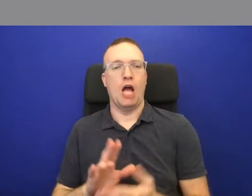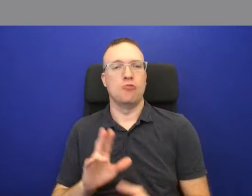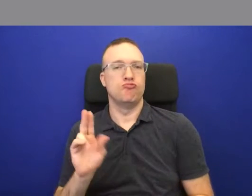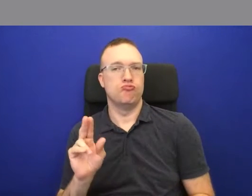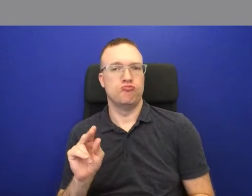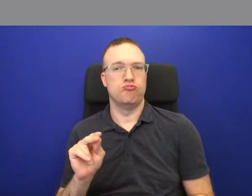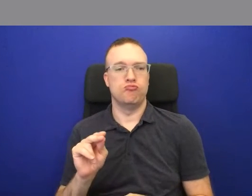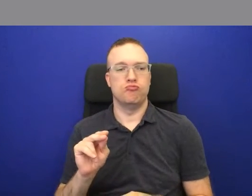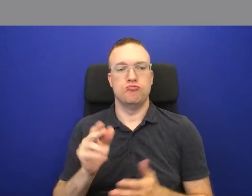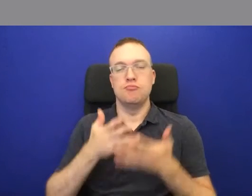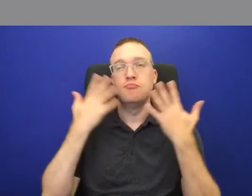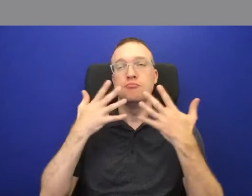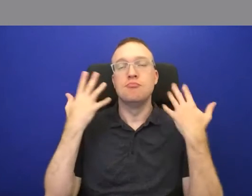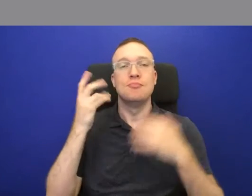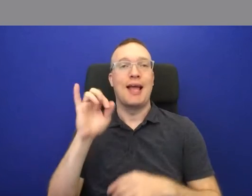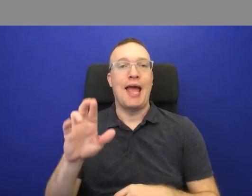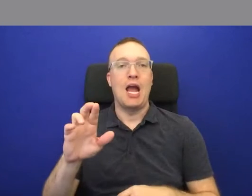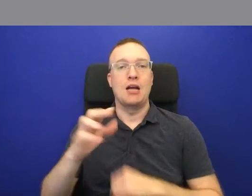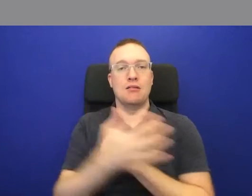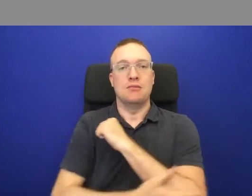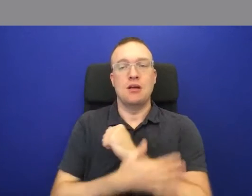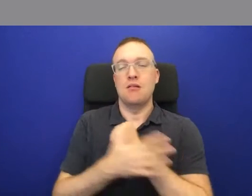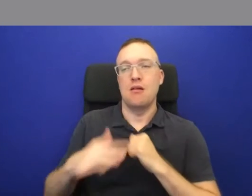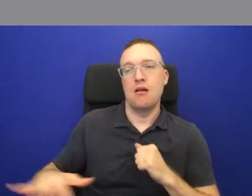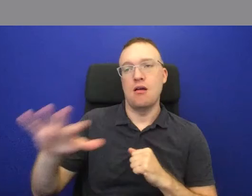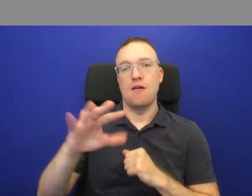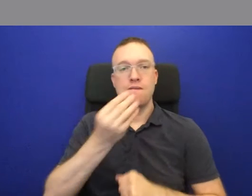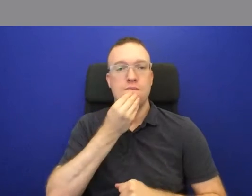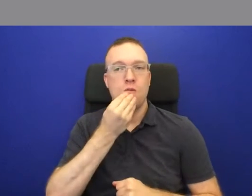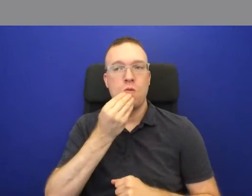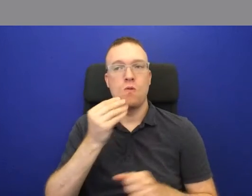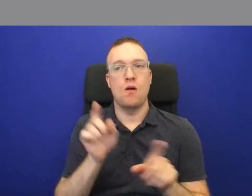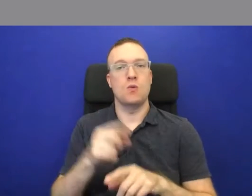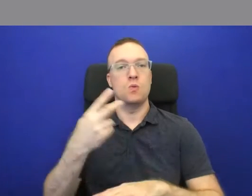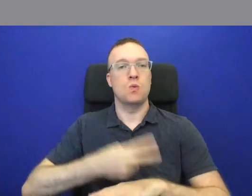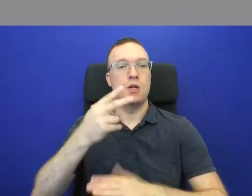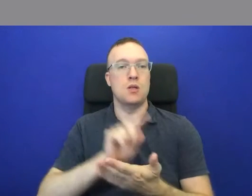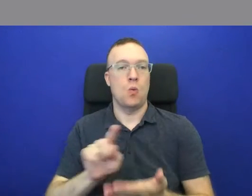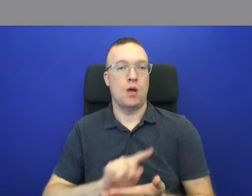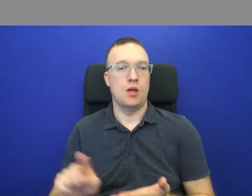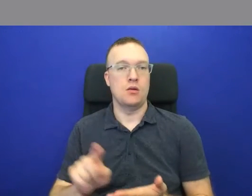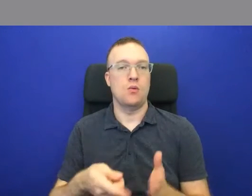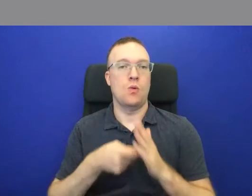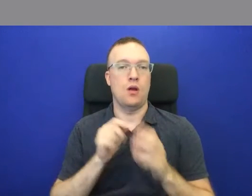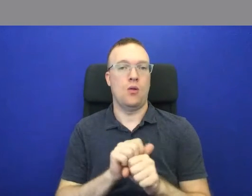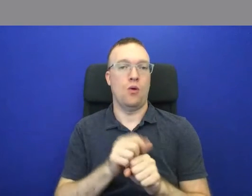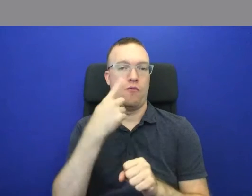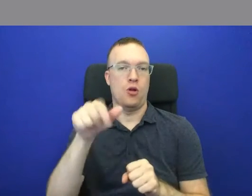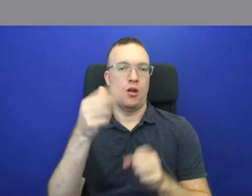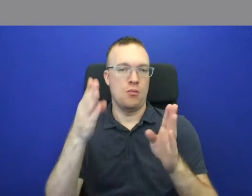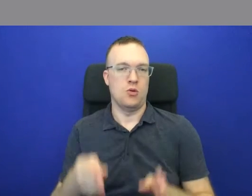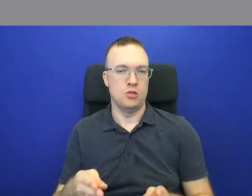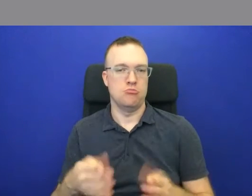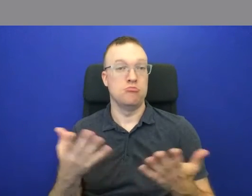Fresh air, countryside, food, and two days of the week they have to work for someone else.